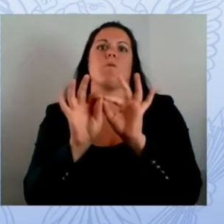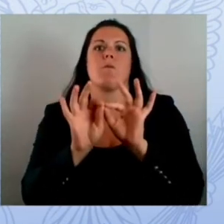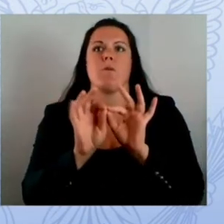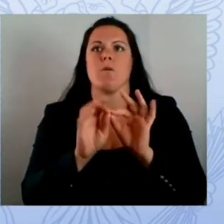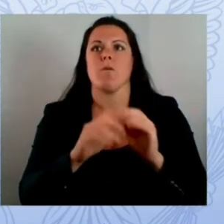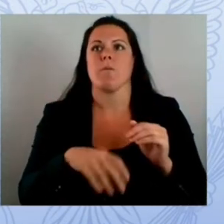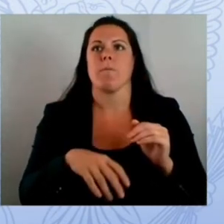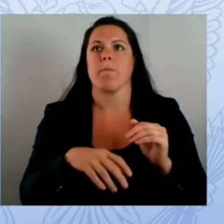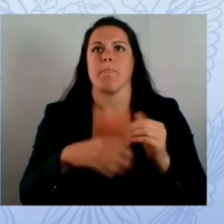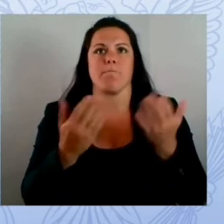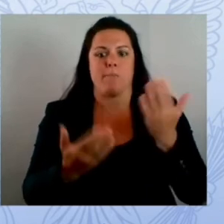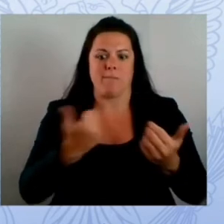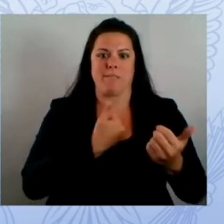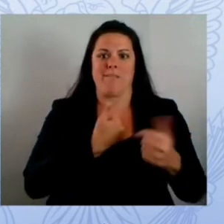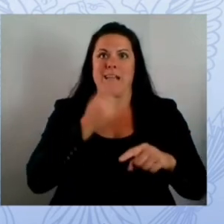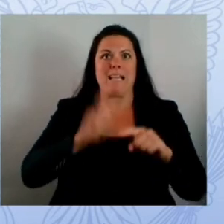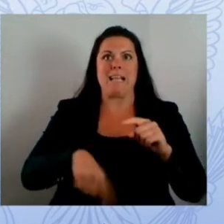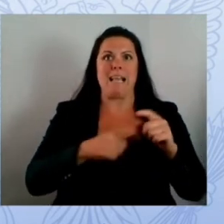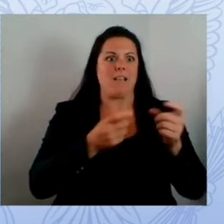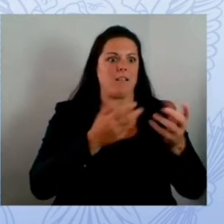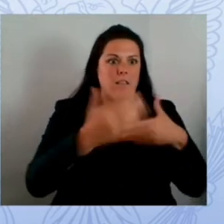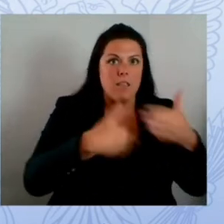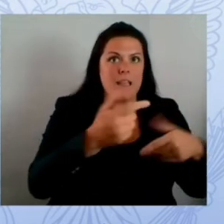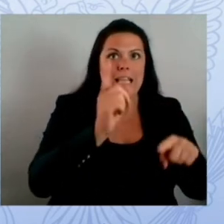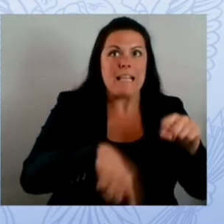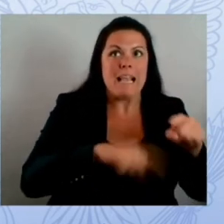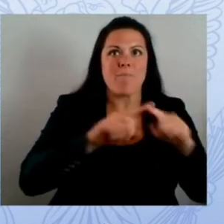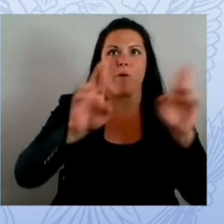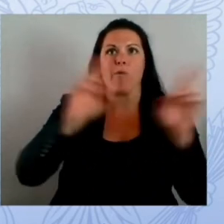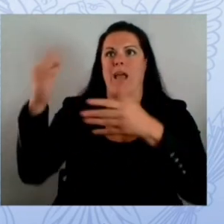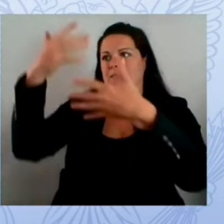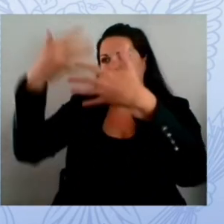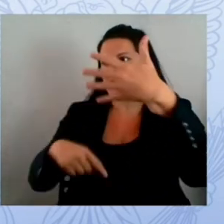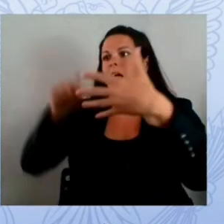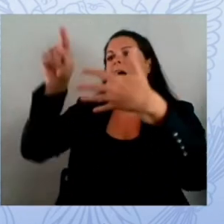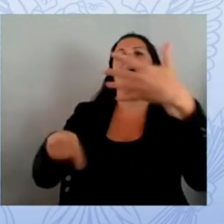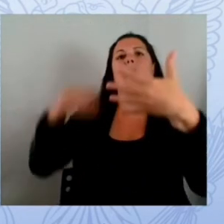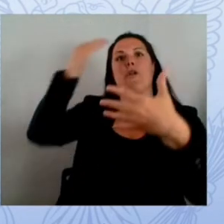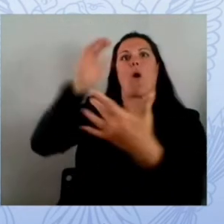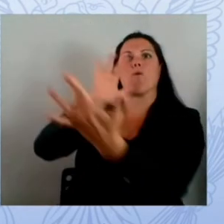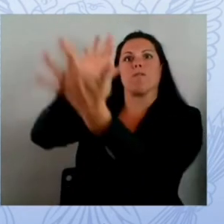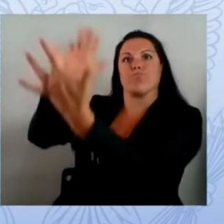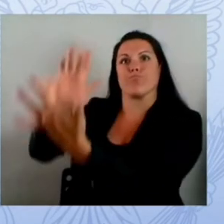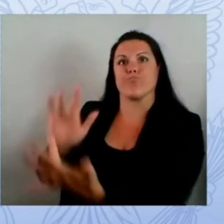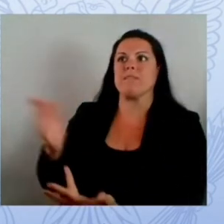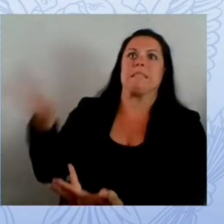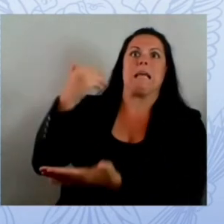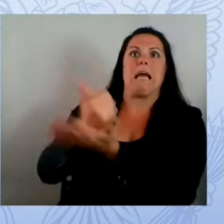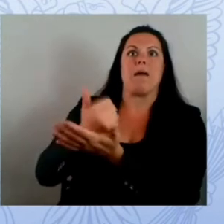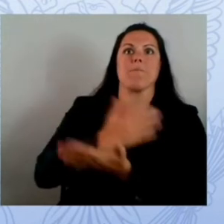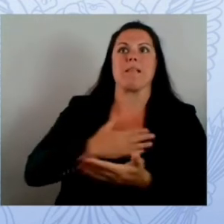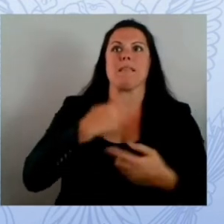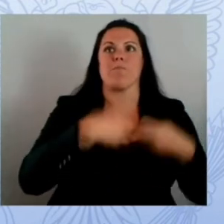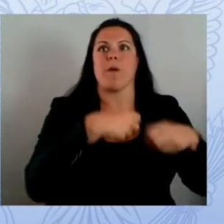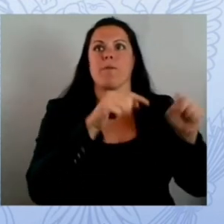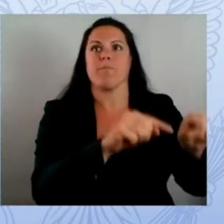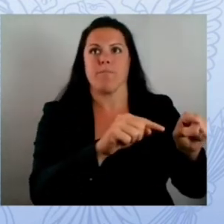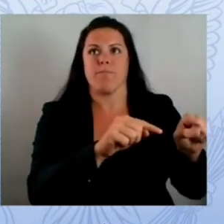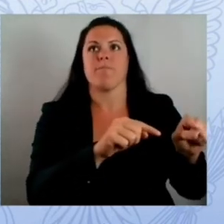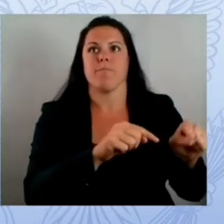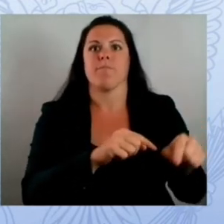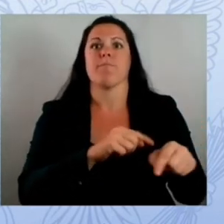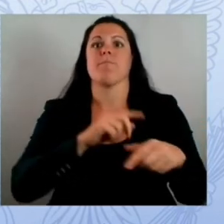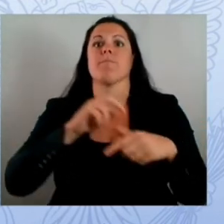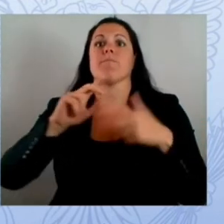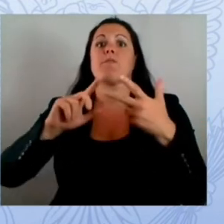thirdly have an understanding with those agencies about elements that you should share so when we shut down our systems